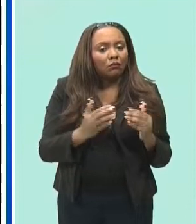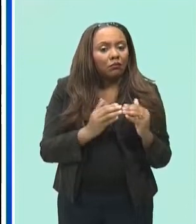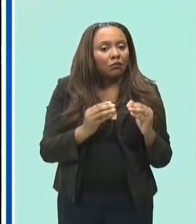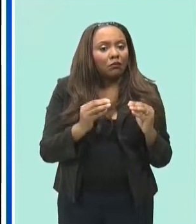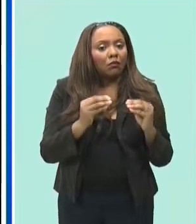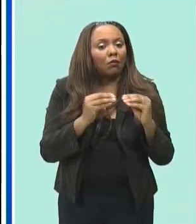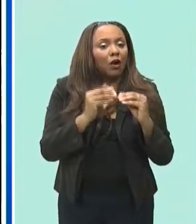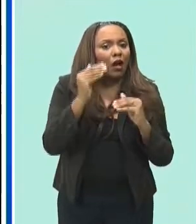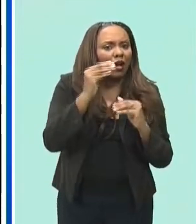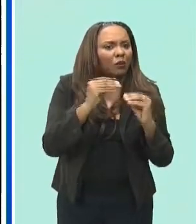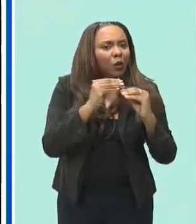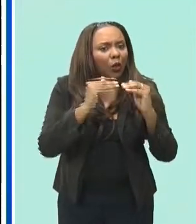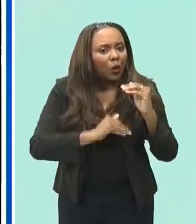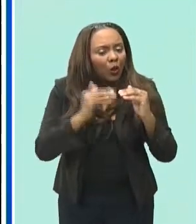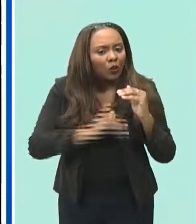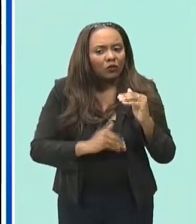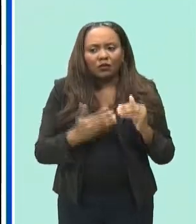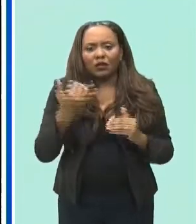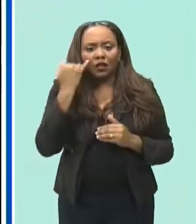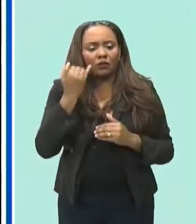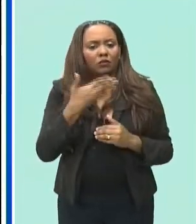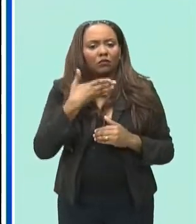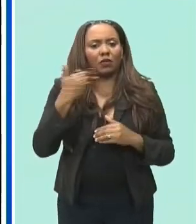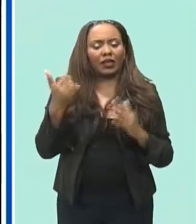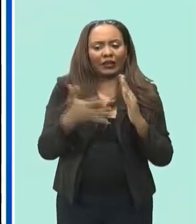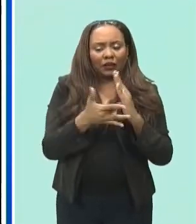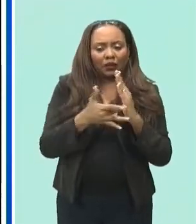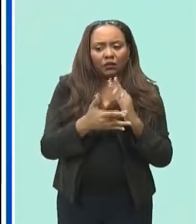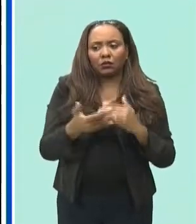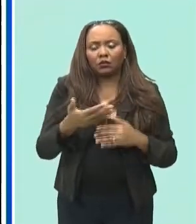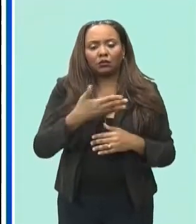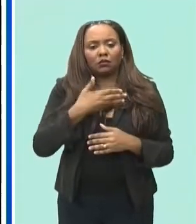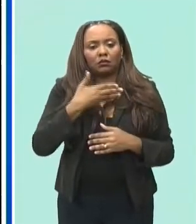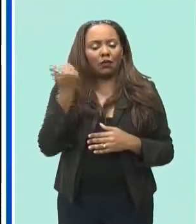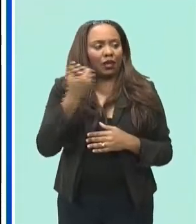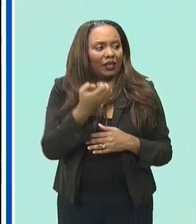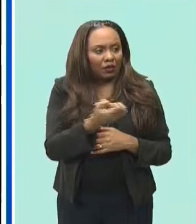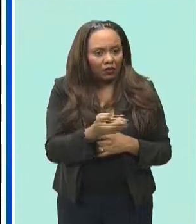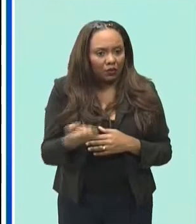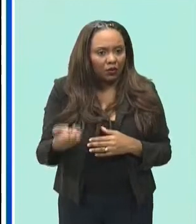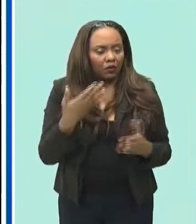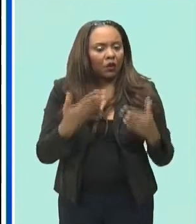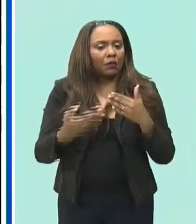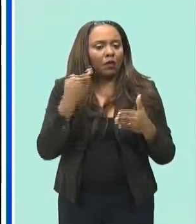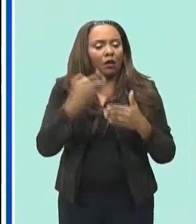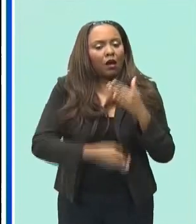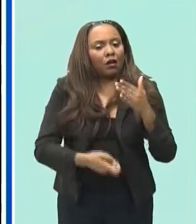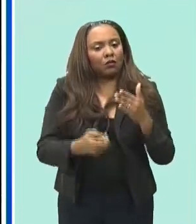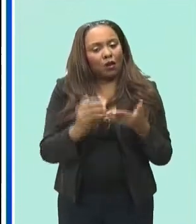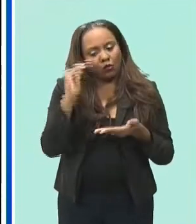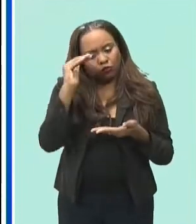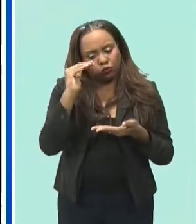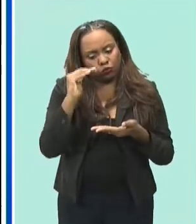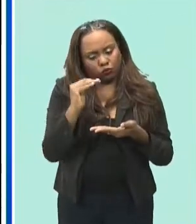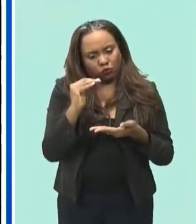equipment better technology better everything then the cost of electricity is going to go down